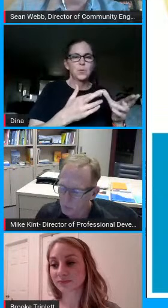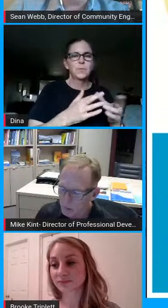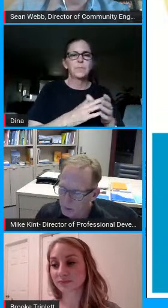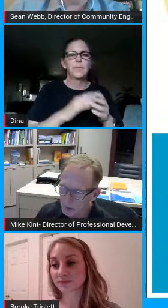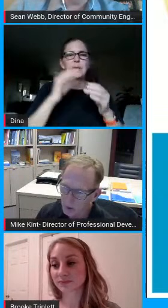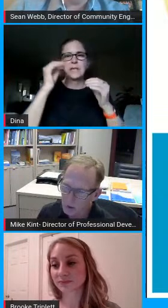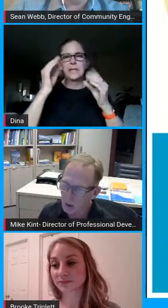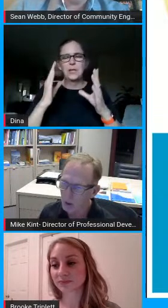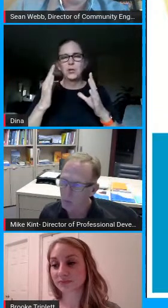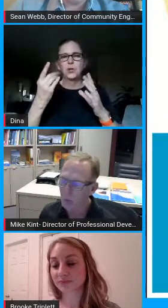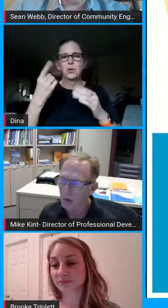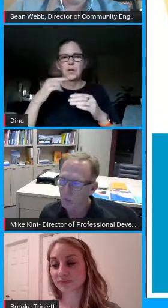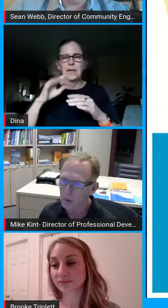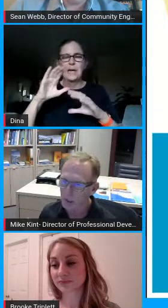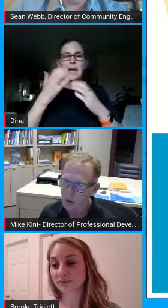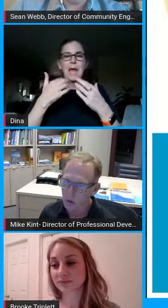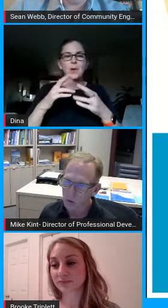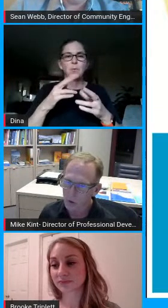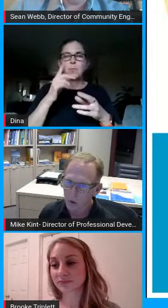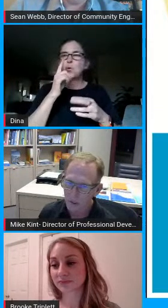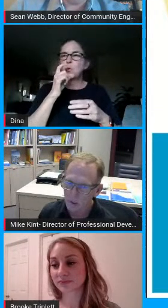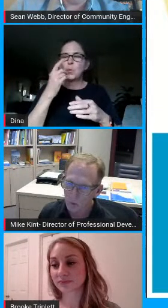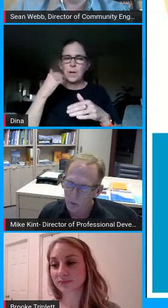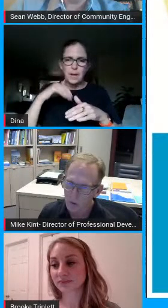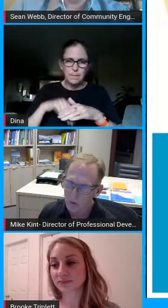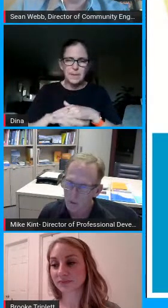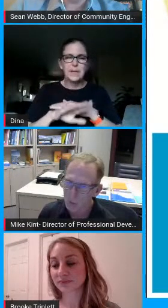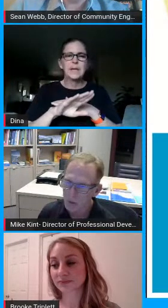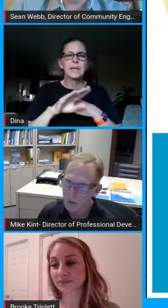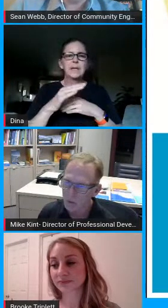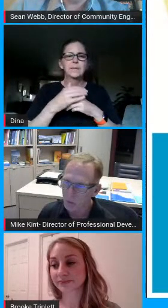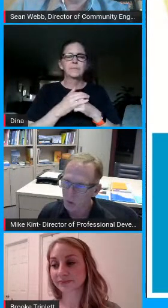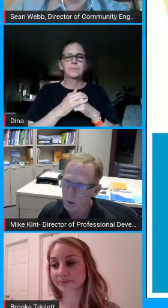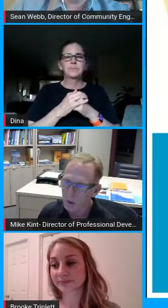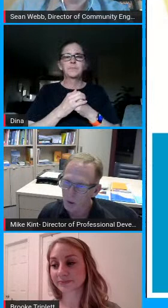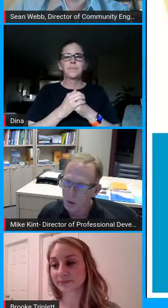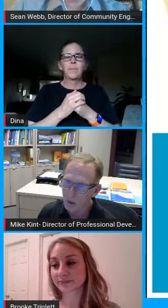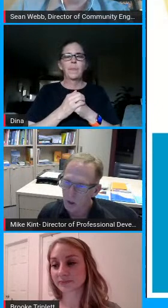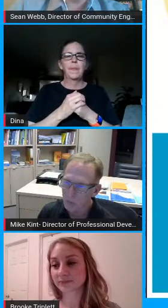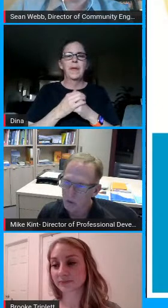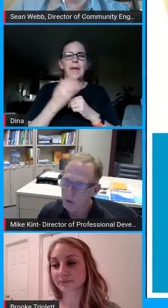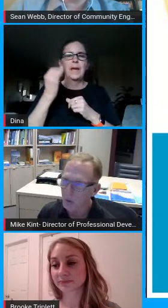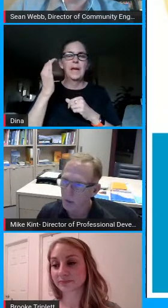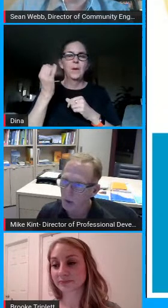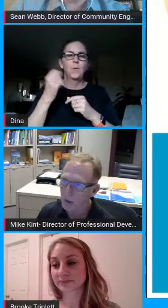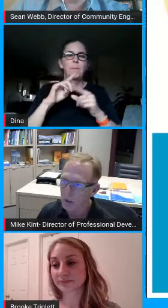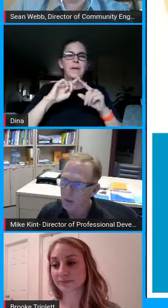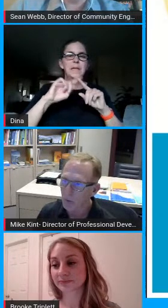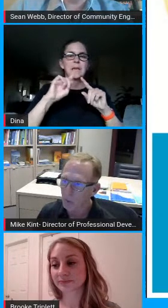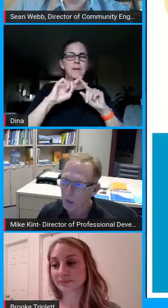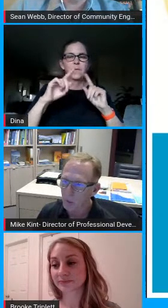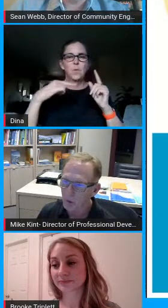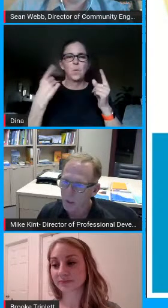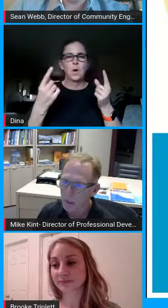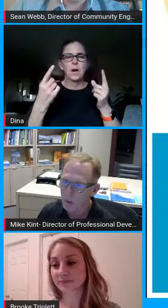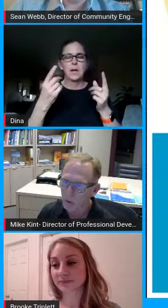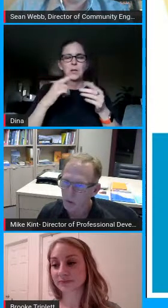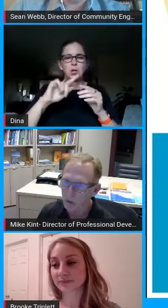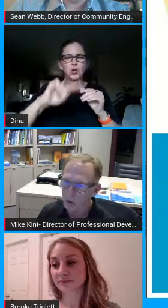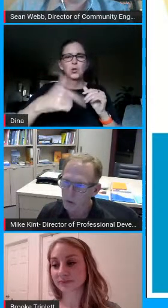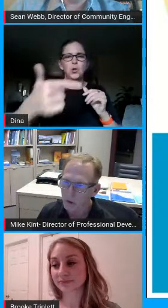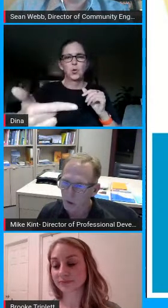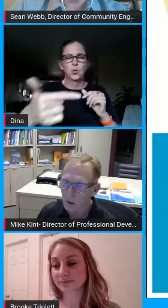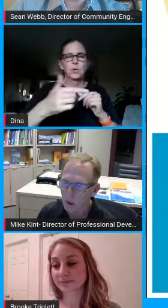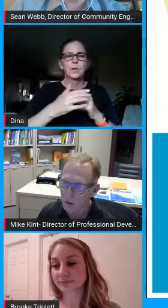to who comes in the recommendation through the training was that it would be a different one each time they log in and that would be communicated